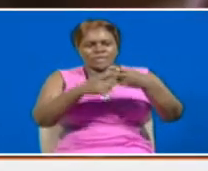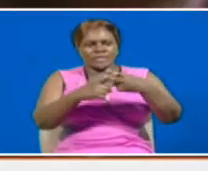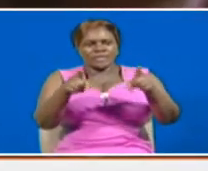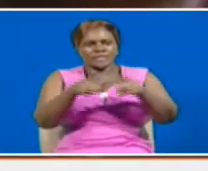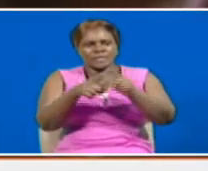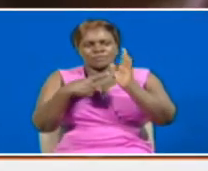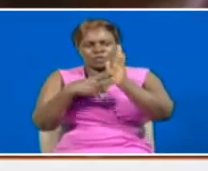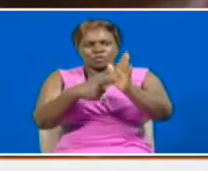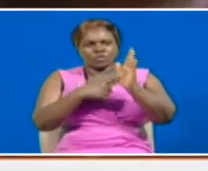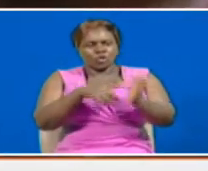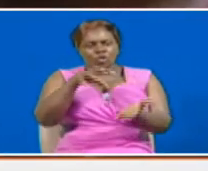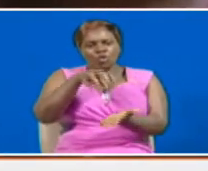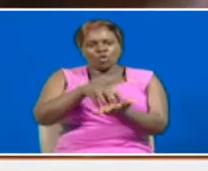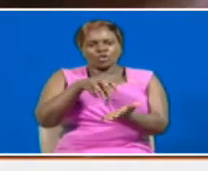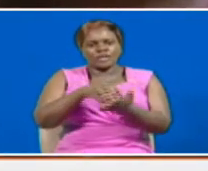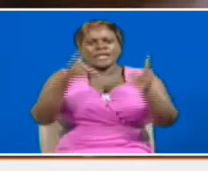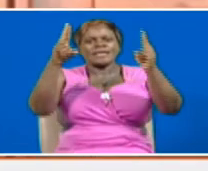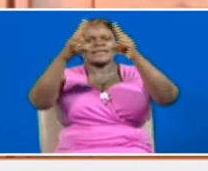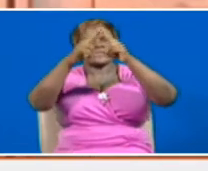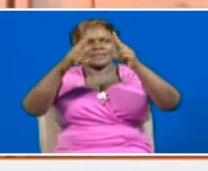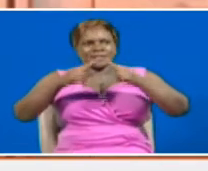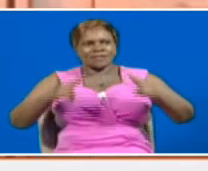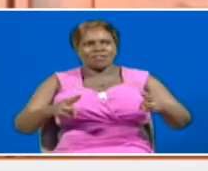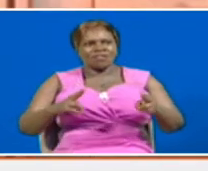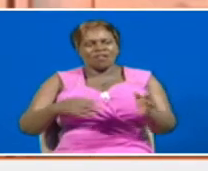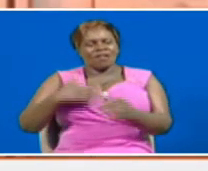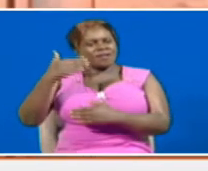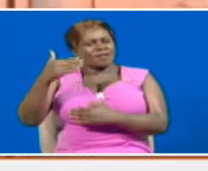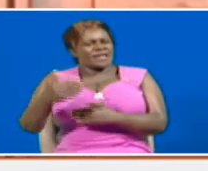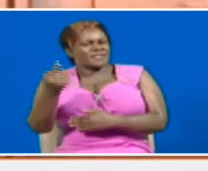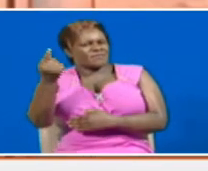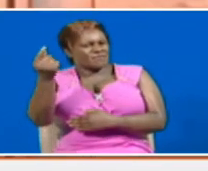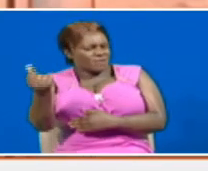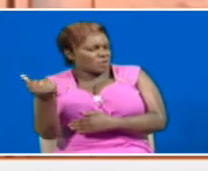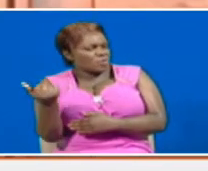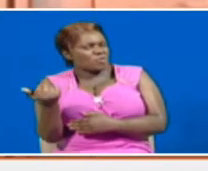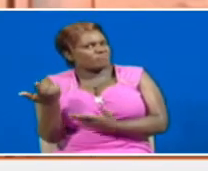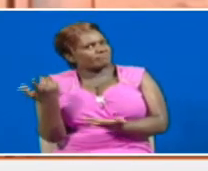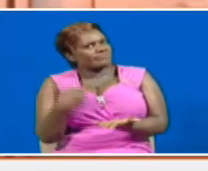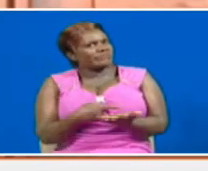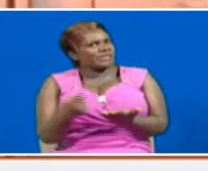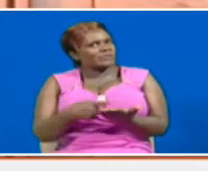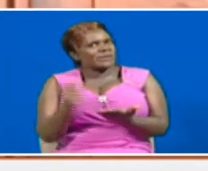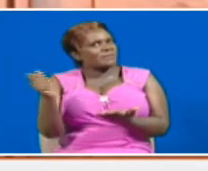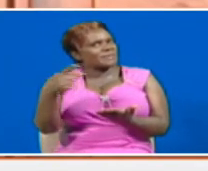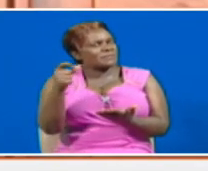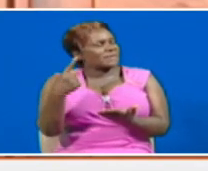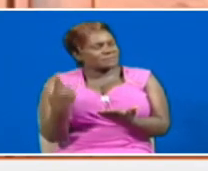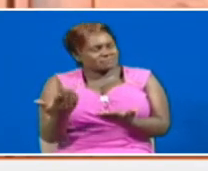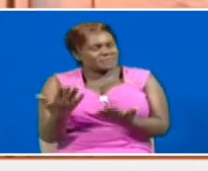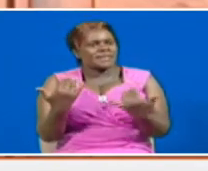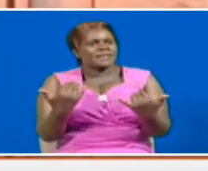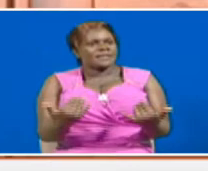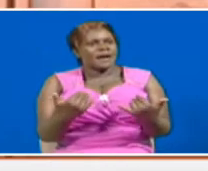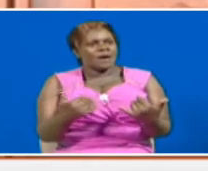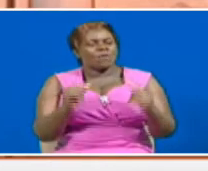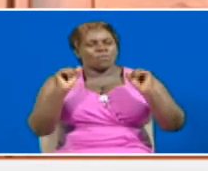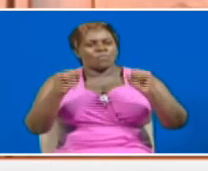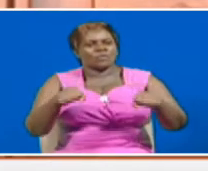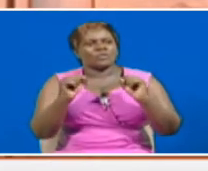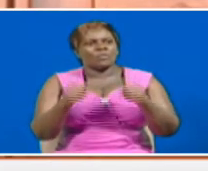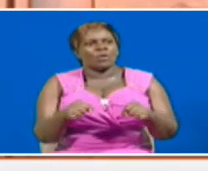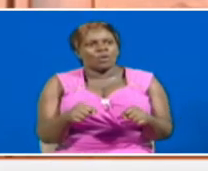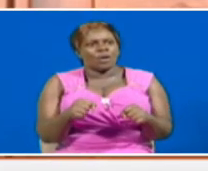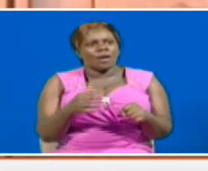showcasing their content internationally. In the next few weeks and months, it will now be possible for